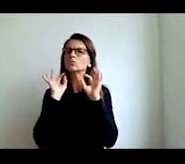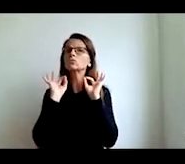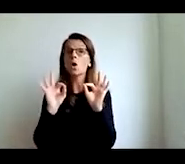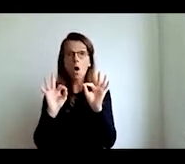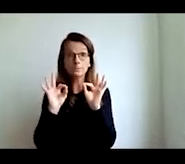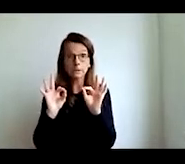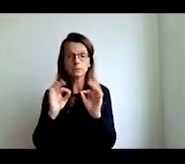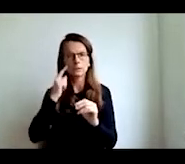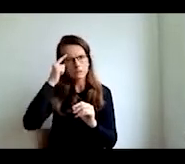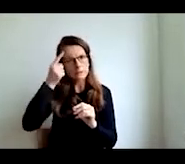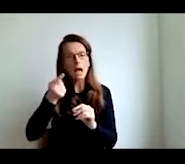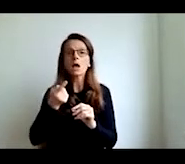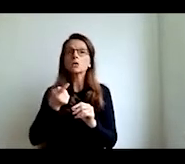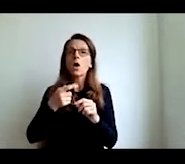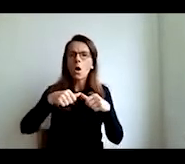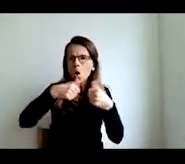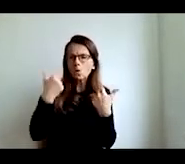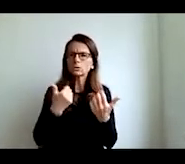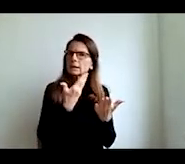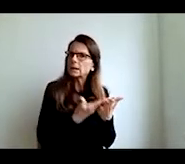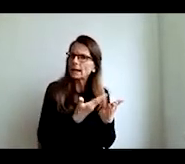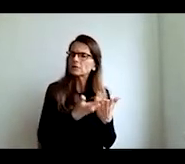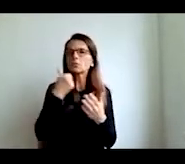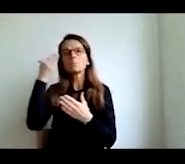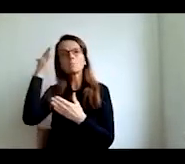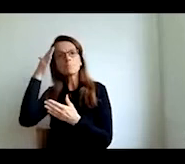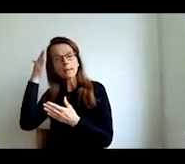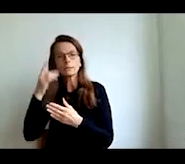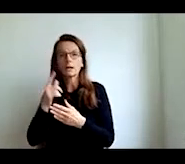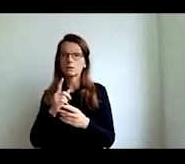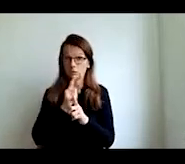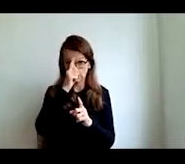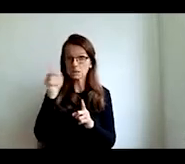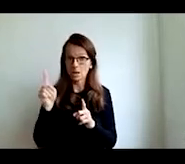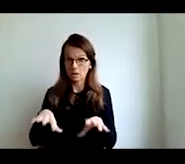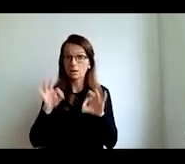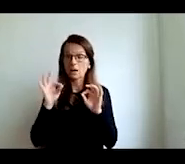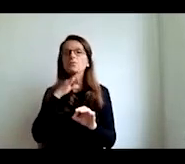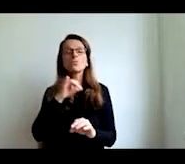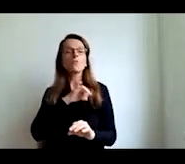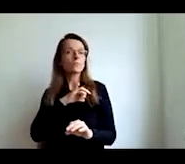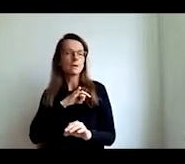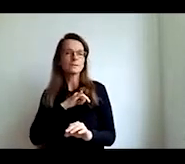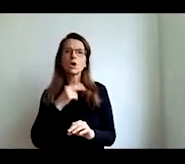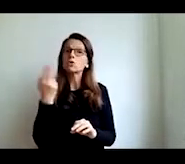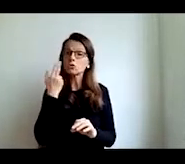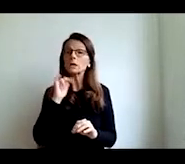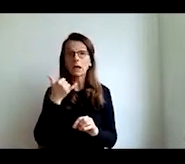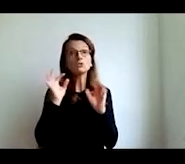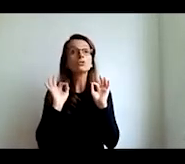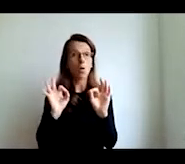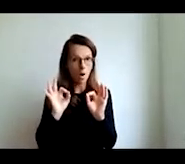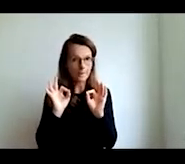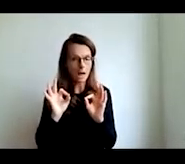for complex information slovenia is also quite well positioned on this but you can see in slovenia as in most other countries the